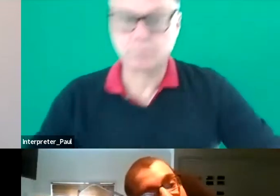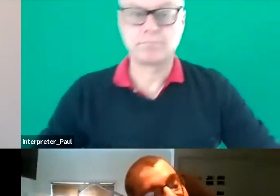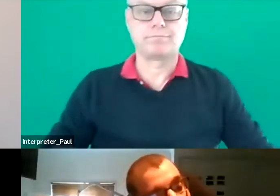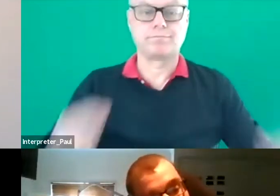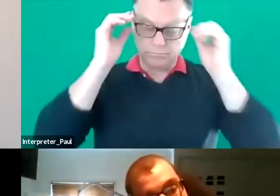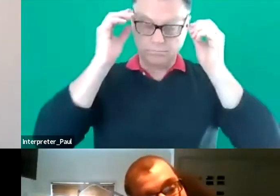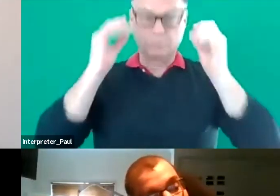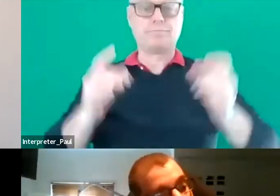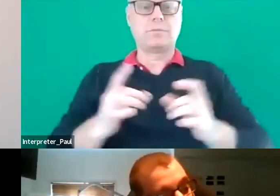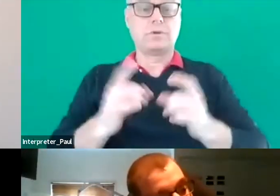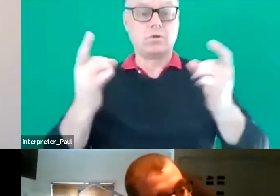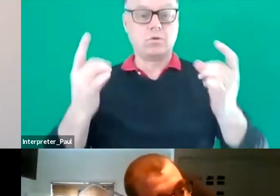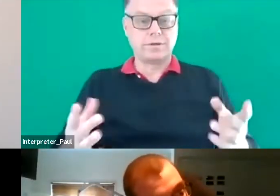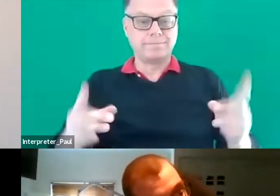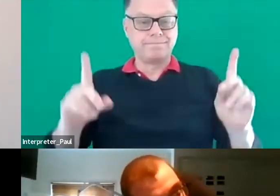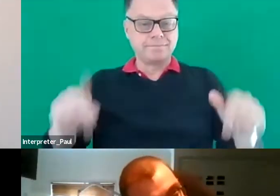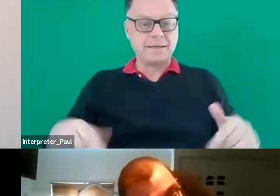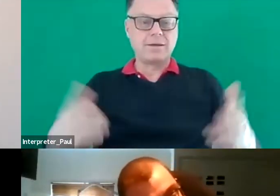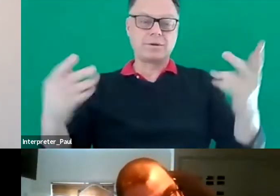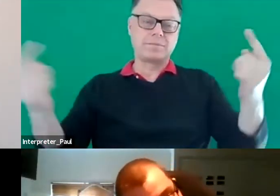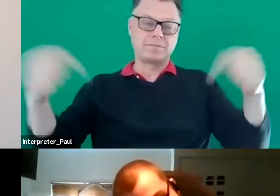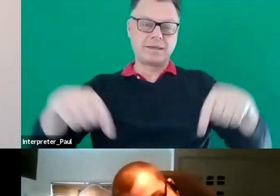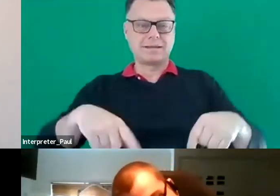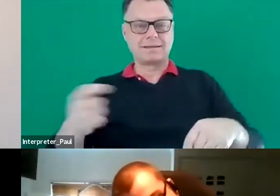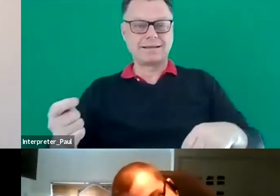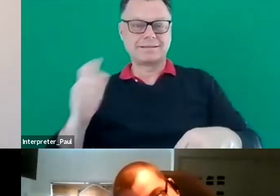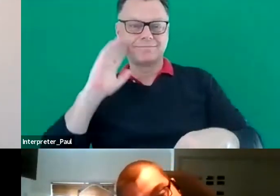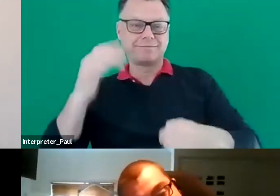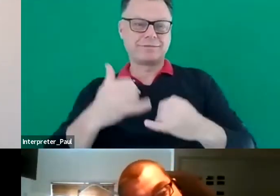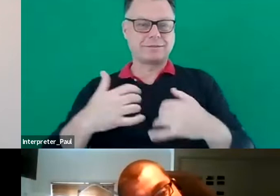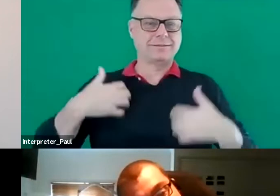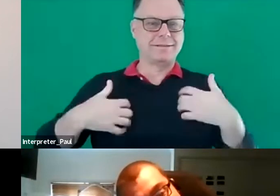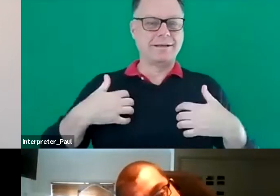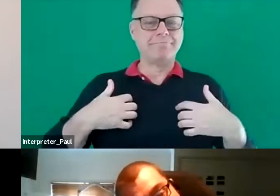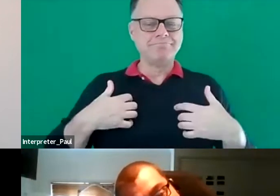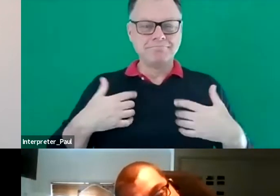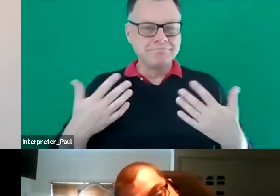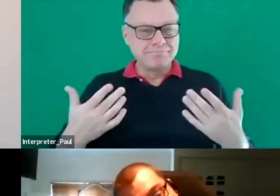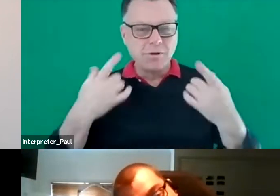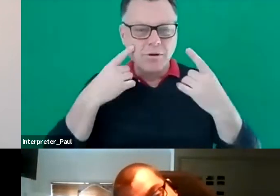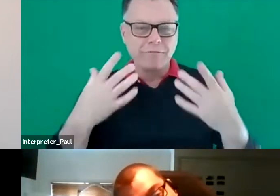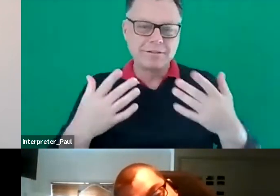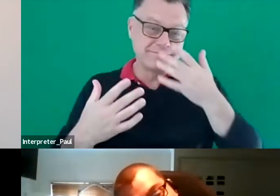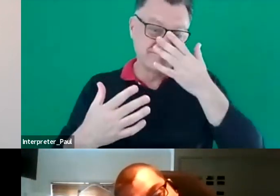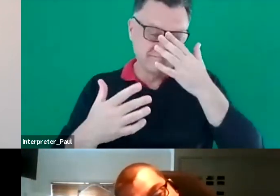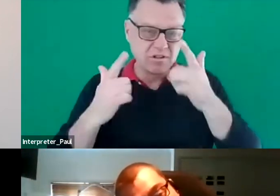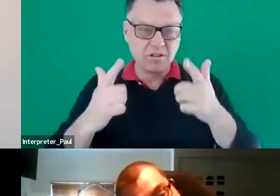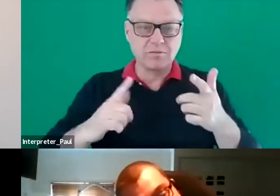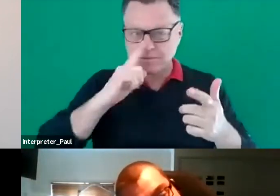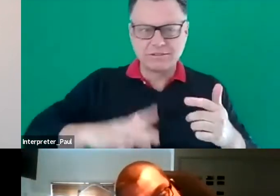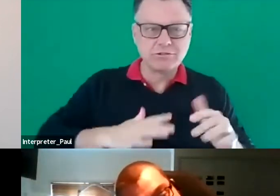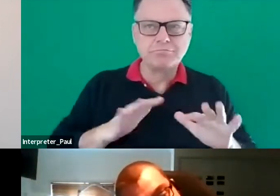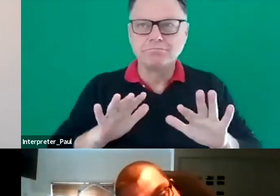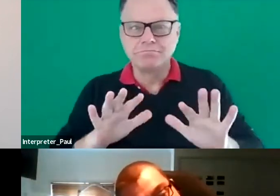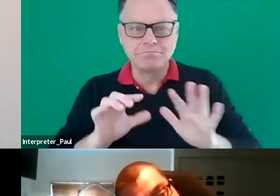So folks welcome back. The next session is a very exciting one. It's the one that often draws a lot of attention at